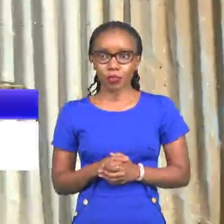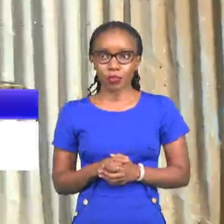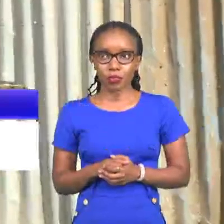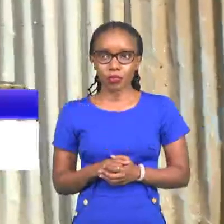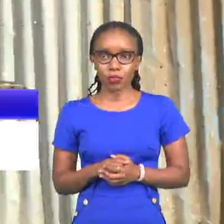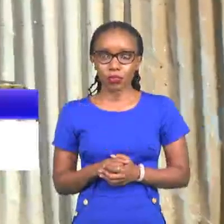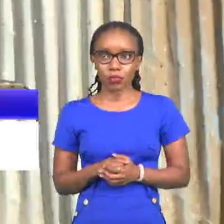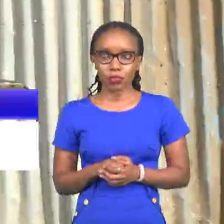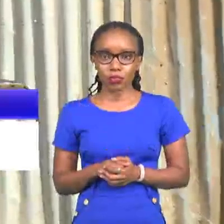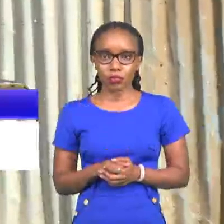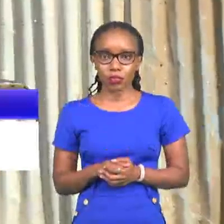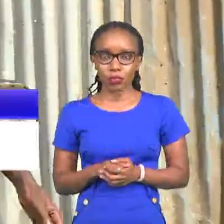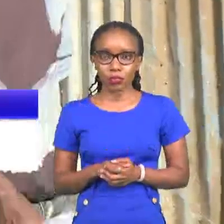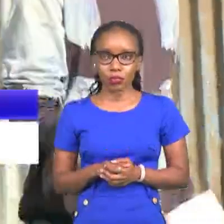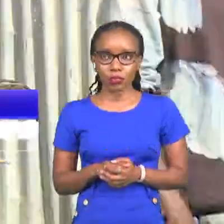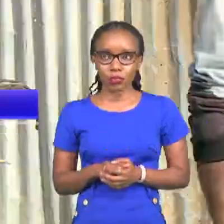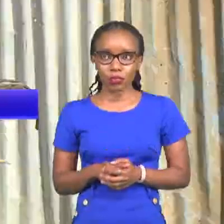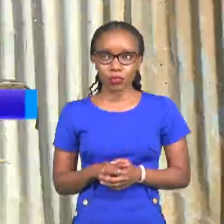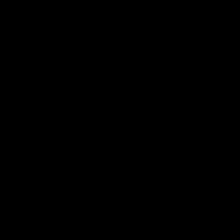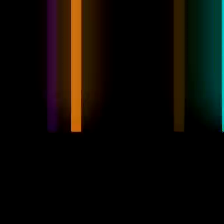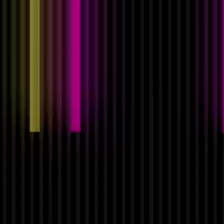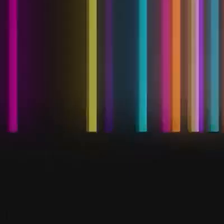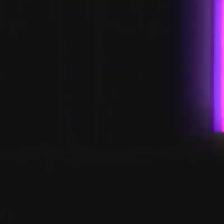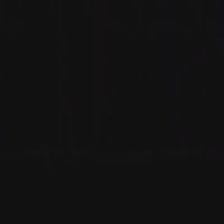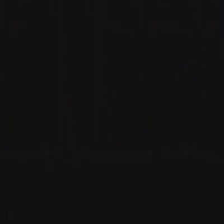tv on gatarungai kajado county